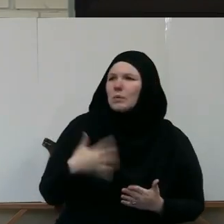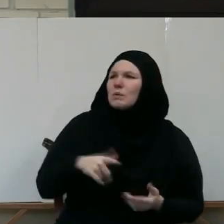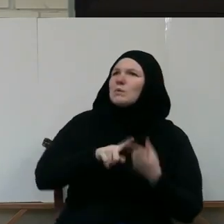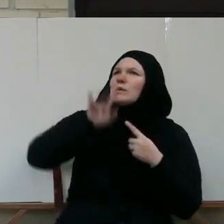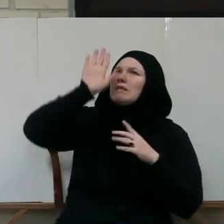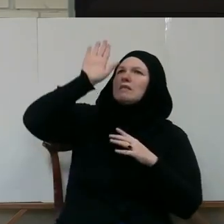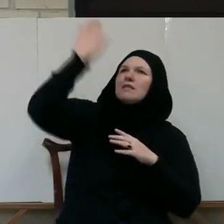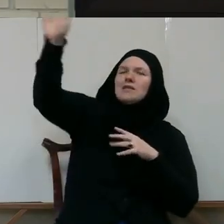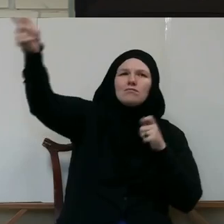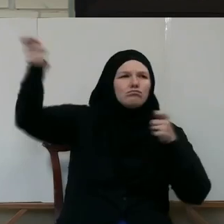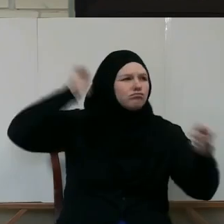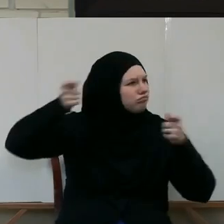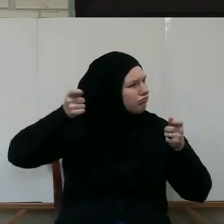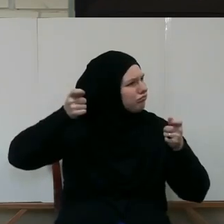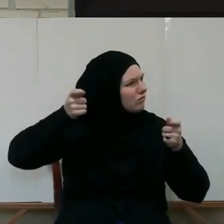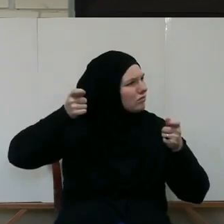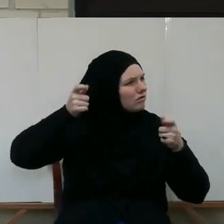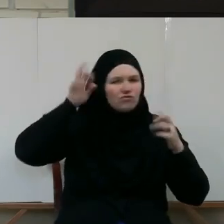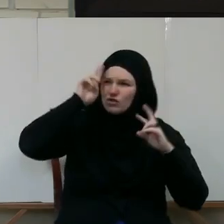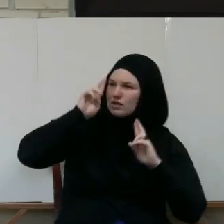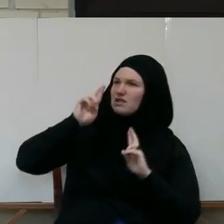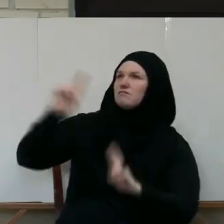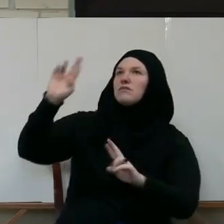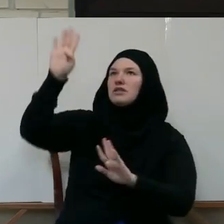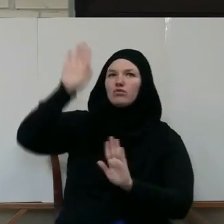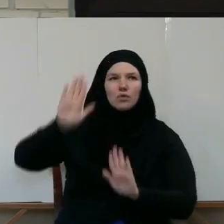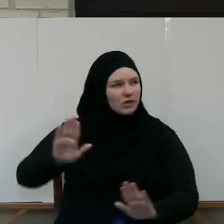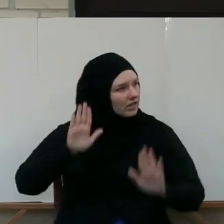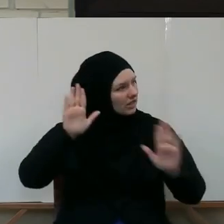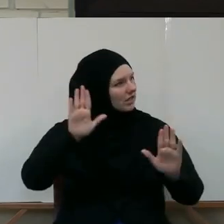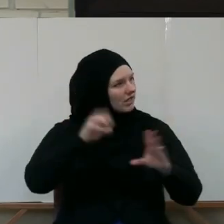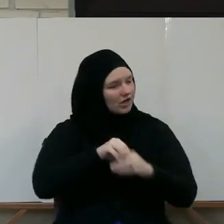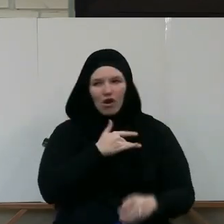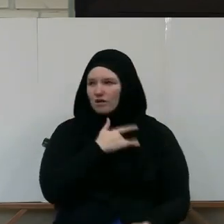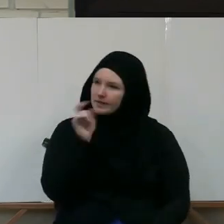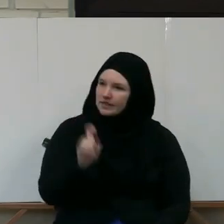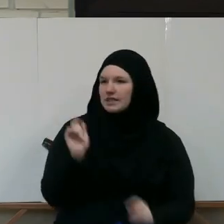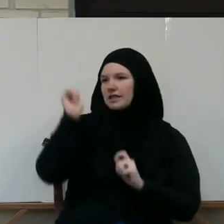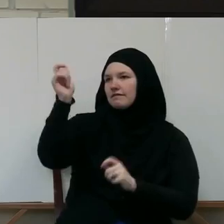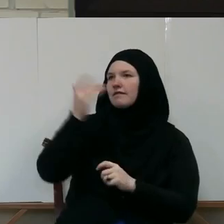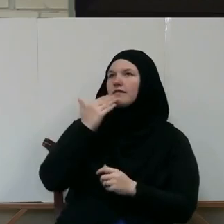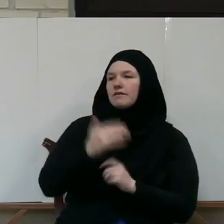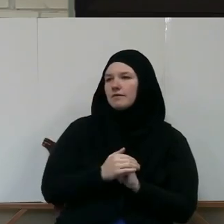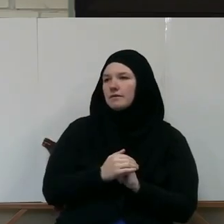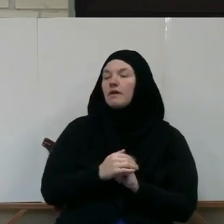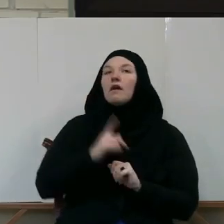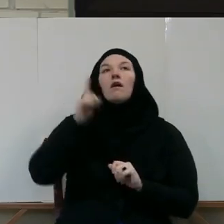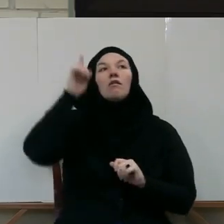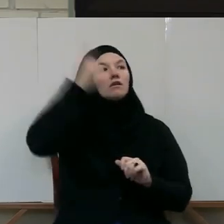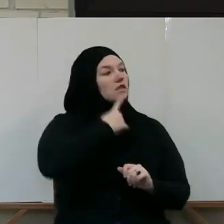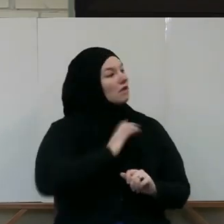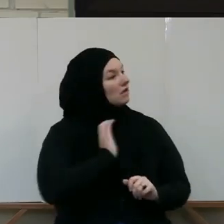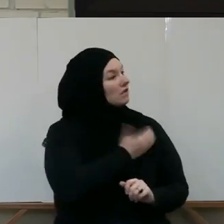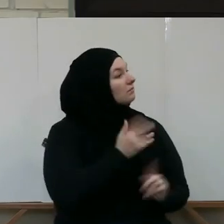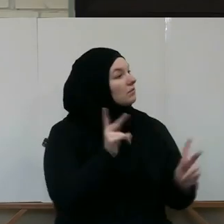His majesty that is deserving of His greatness in our heart. Allah tells us that